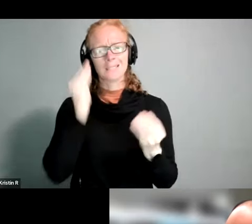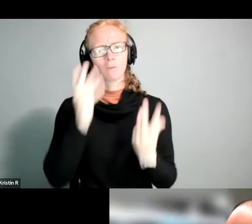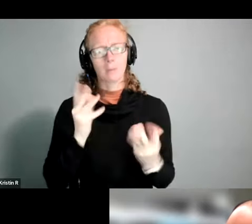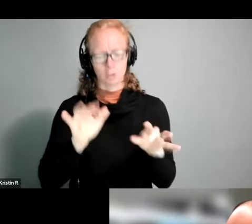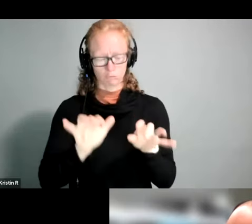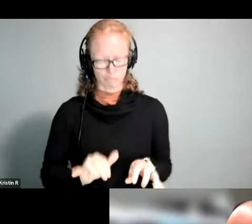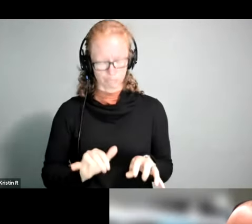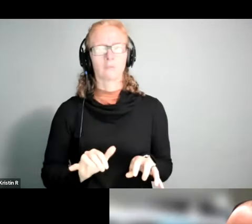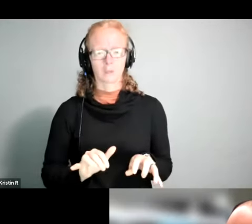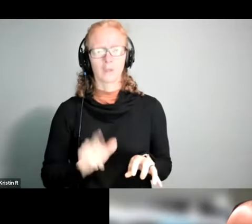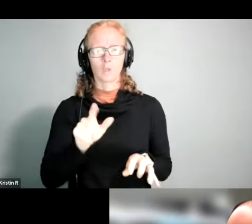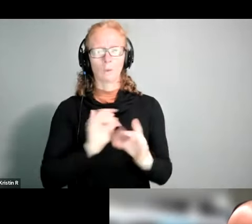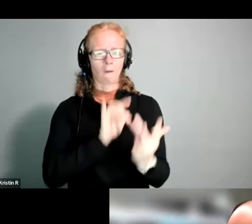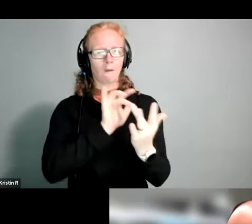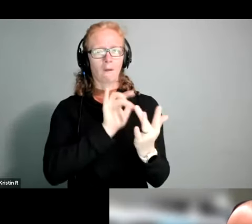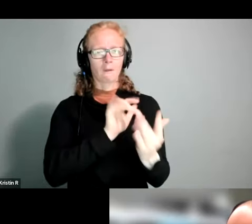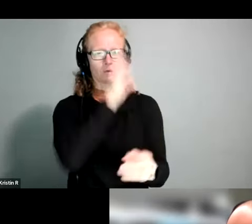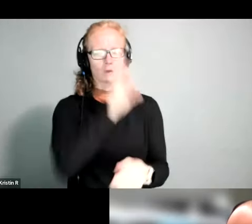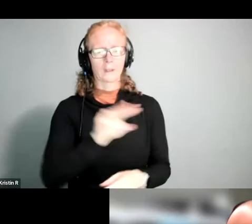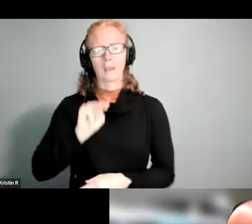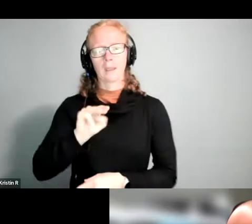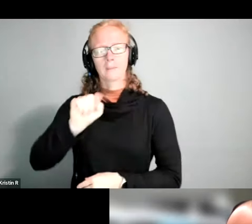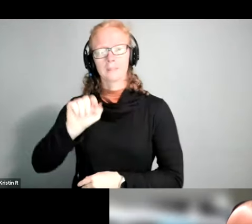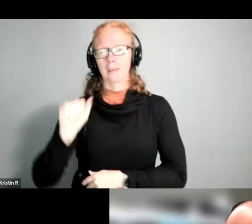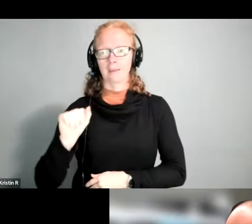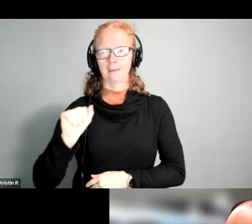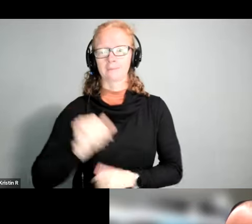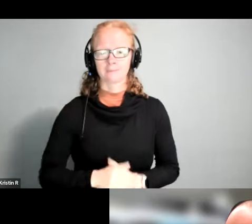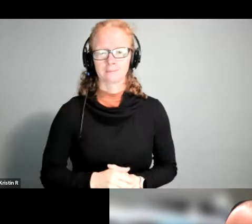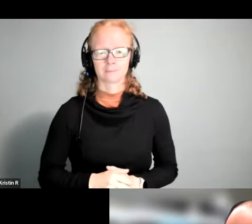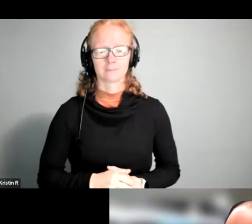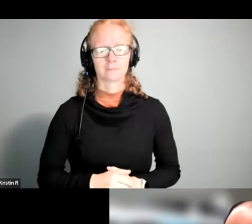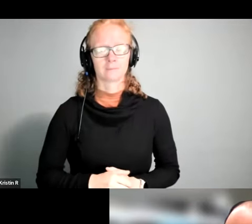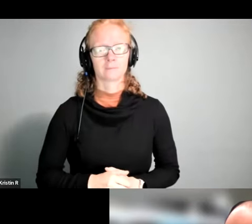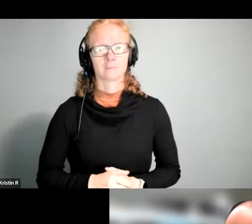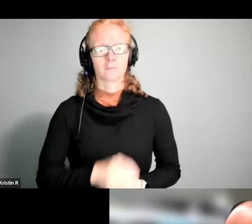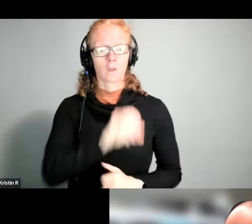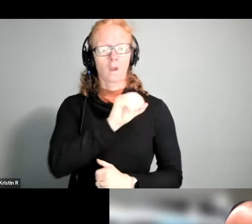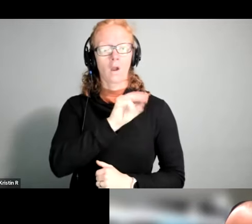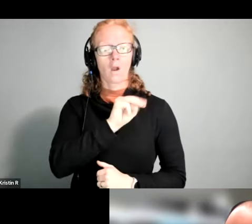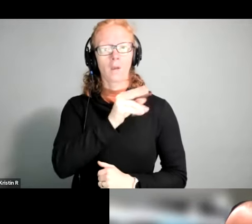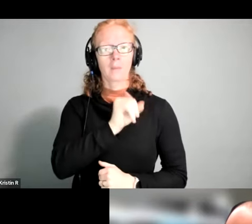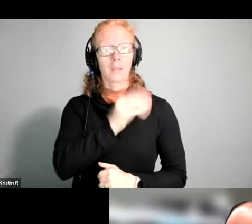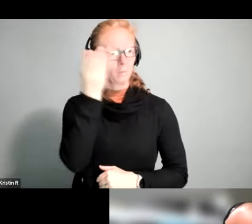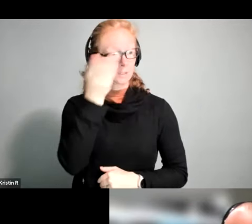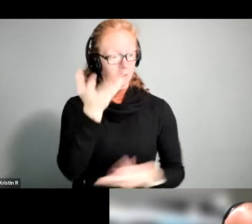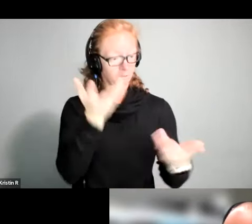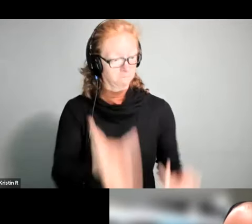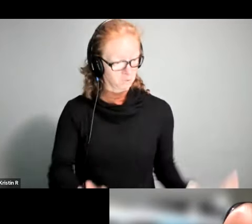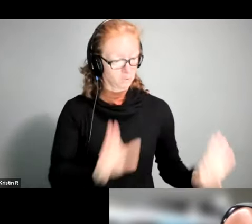you should contact the mta directly after the omni presentation we will move to the